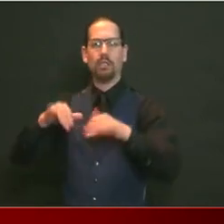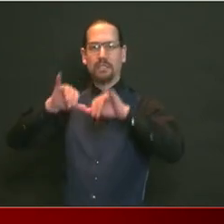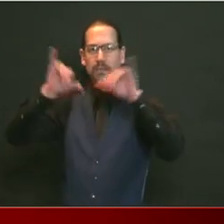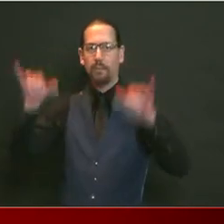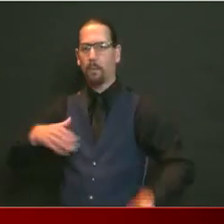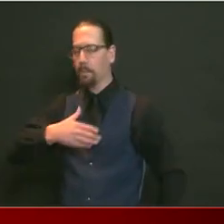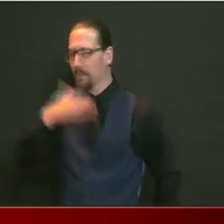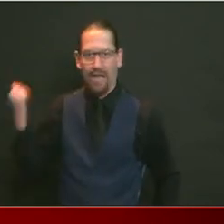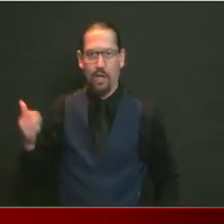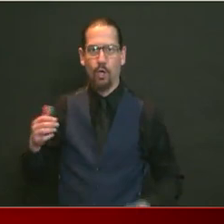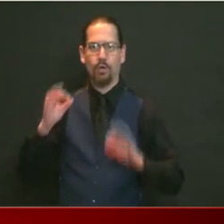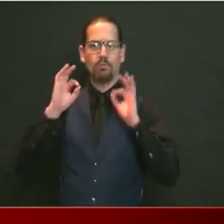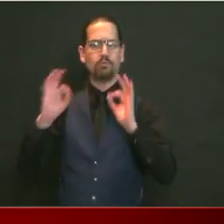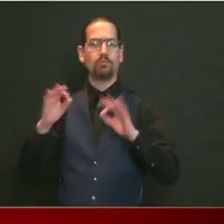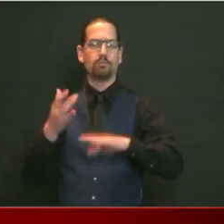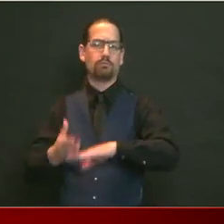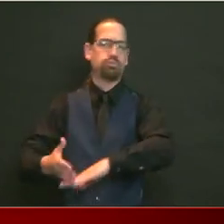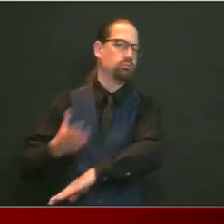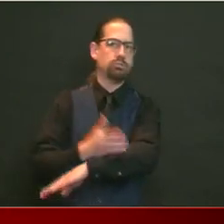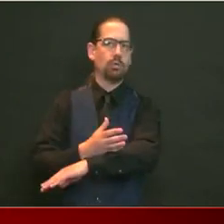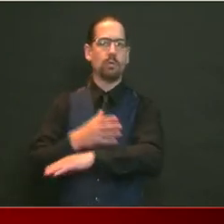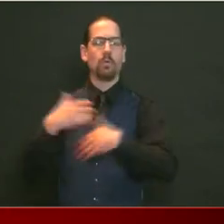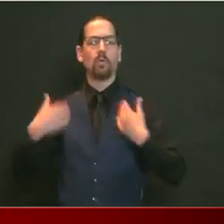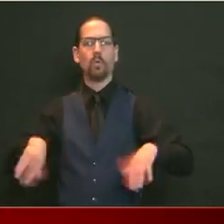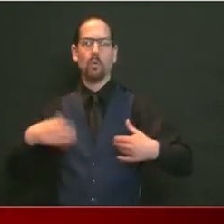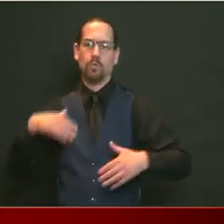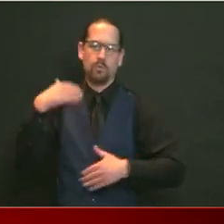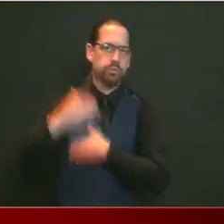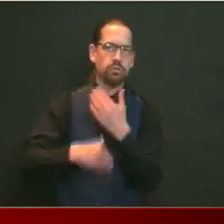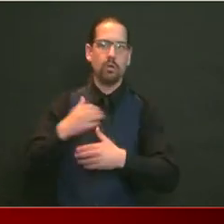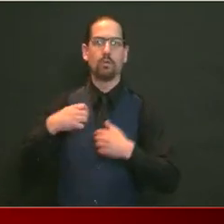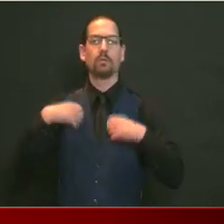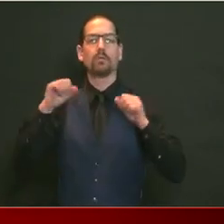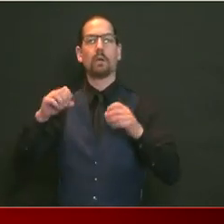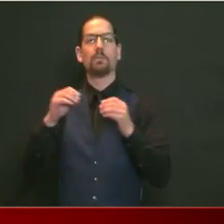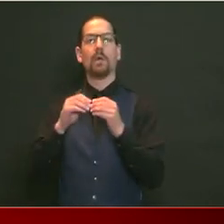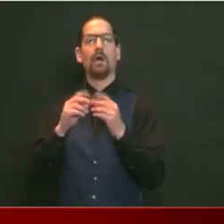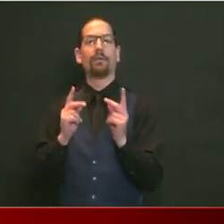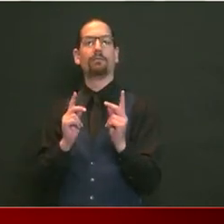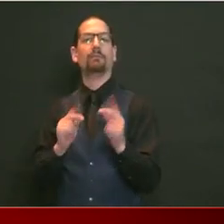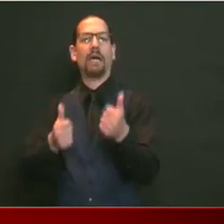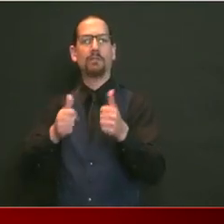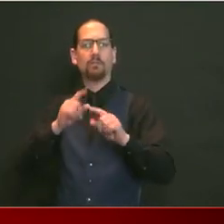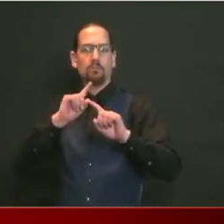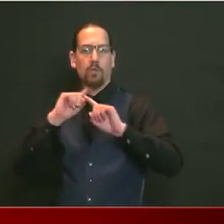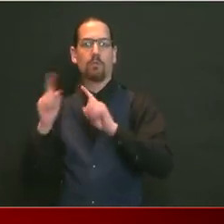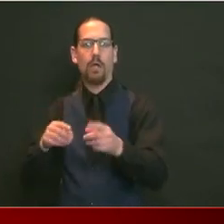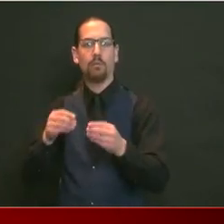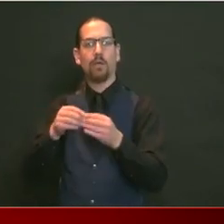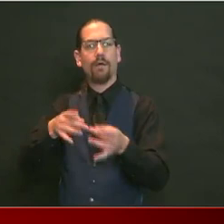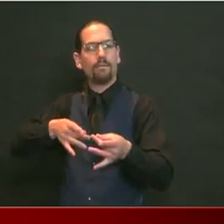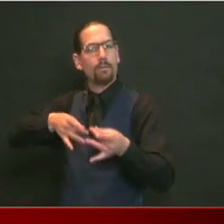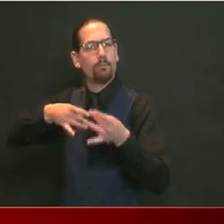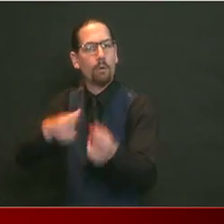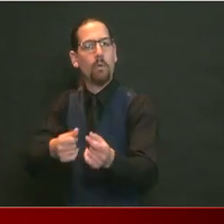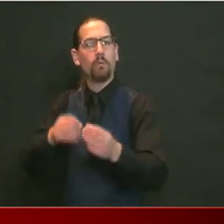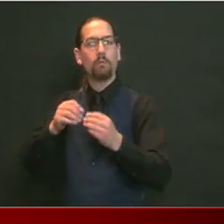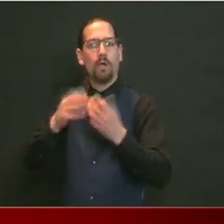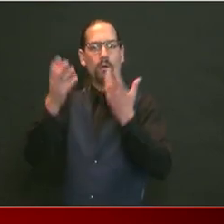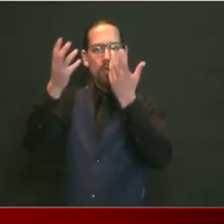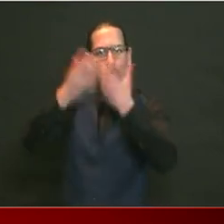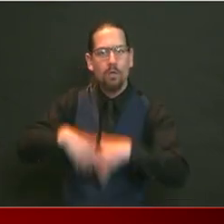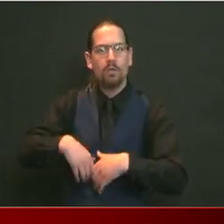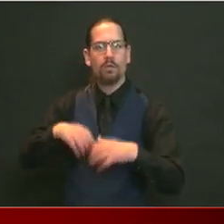data and continue to make sure we are able to respond to the increasing needs of this